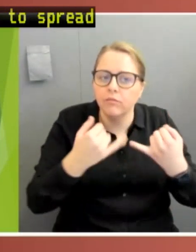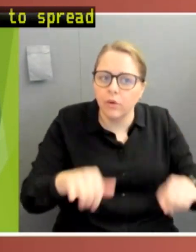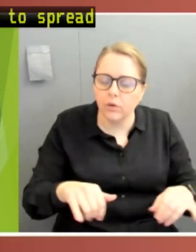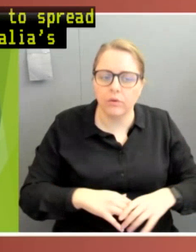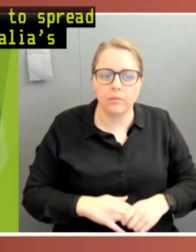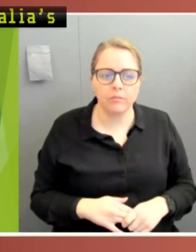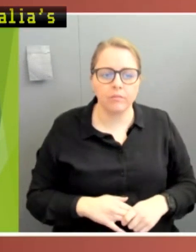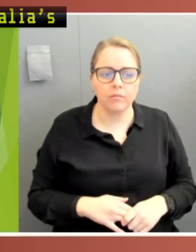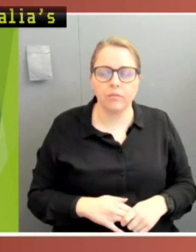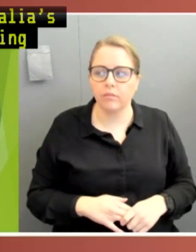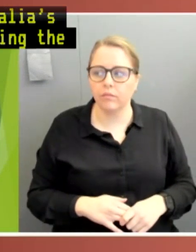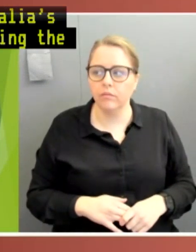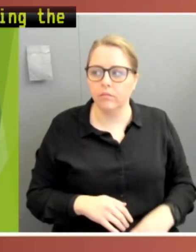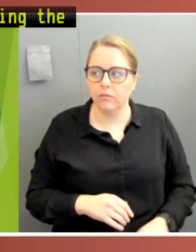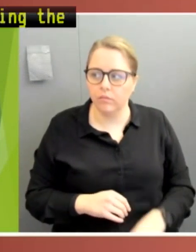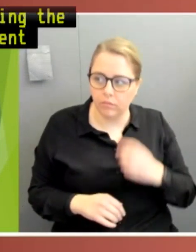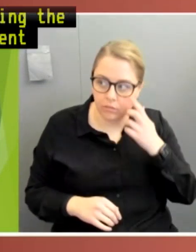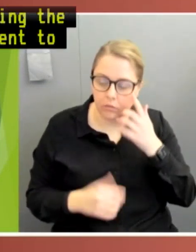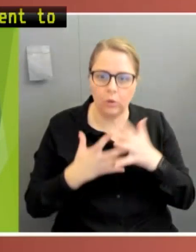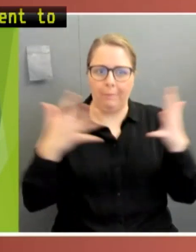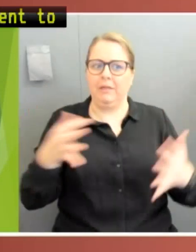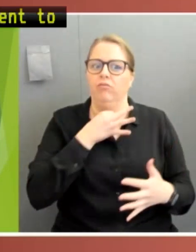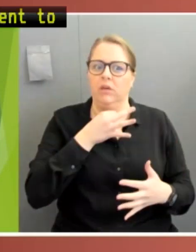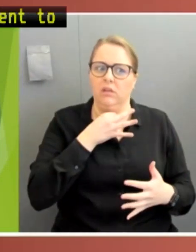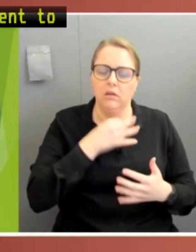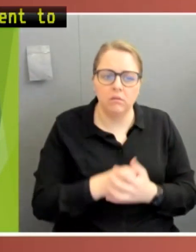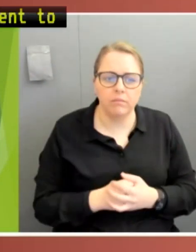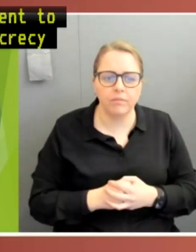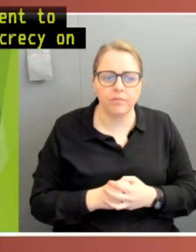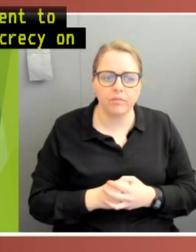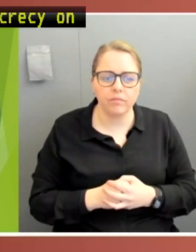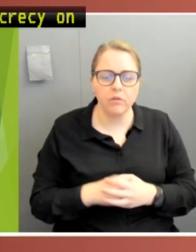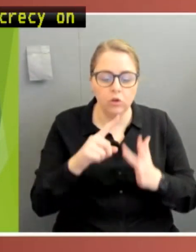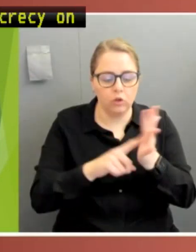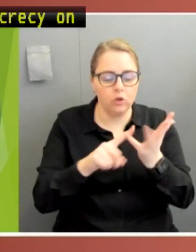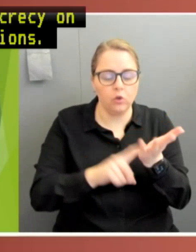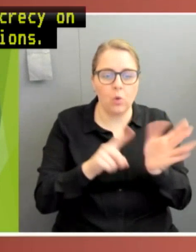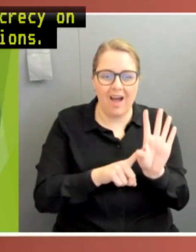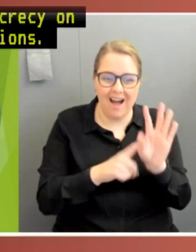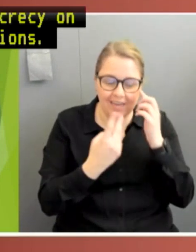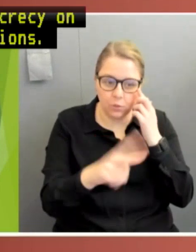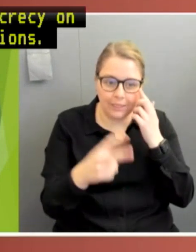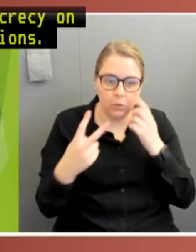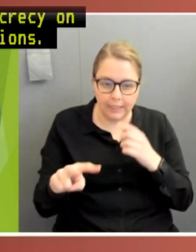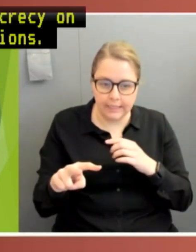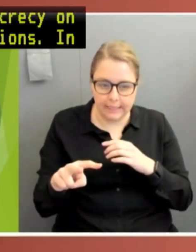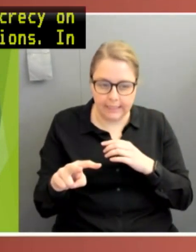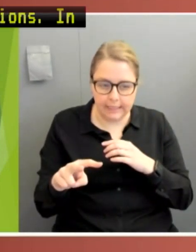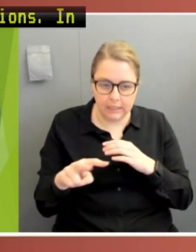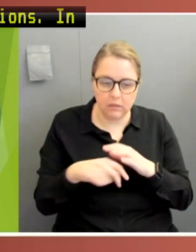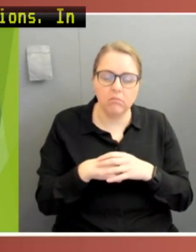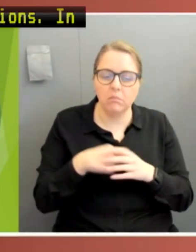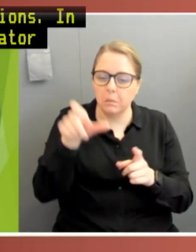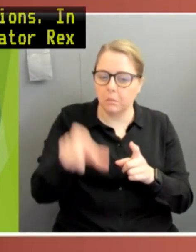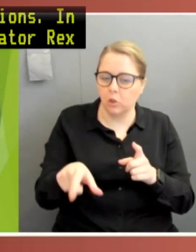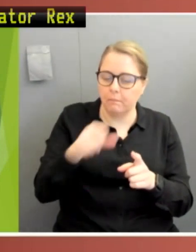great lengths to impose secrecy on the National Cabinet's decisions. In July 2020, Independent Senator Rex Patrick made an FOI request seeking access to